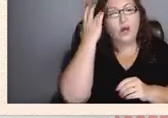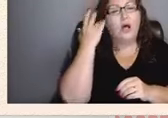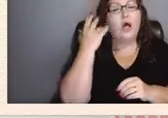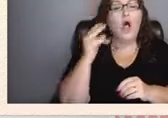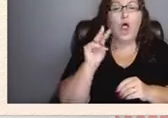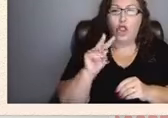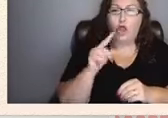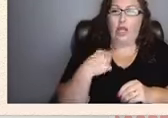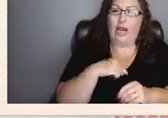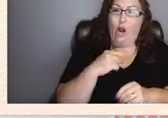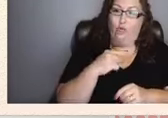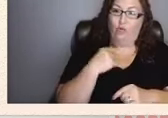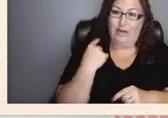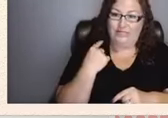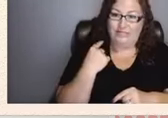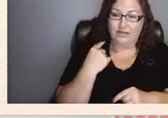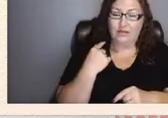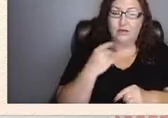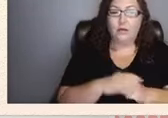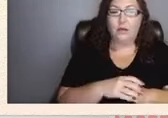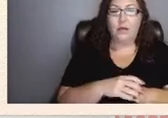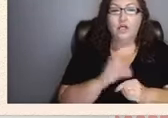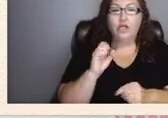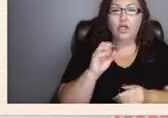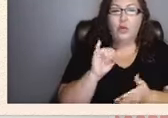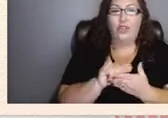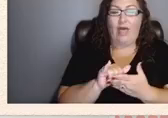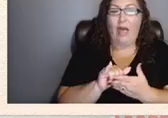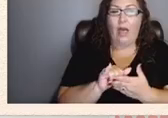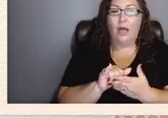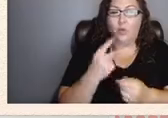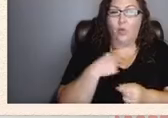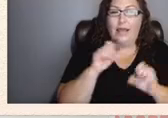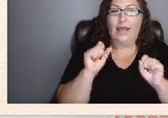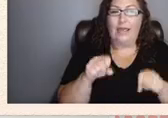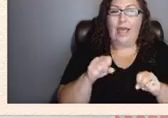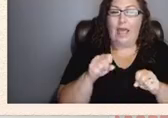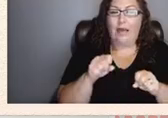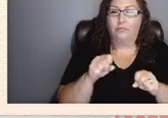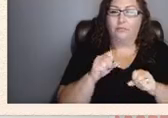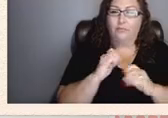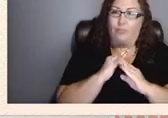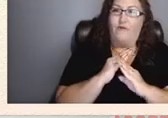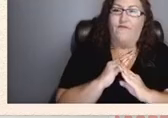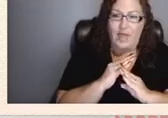risk so that we can prevent some of these